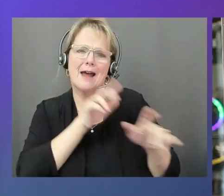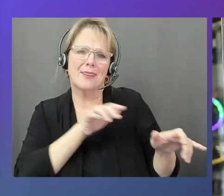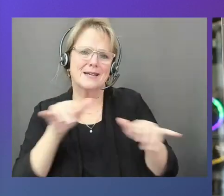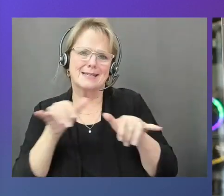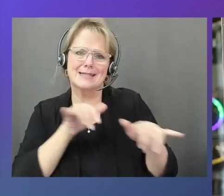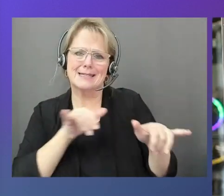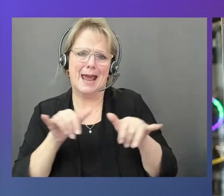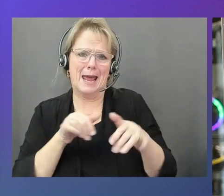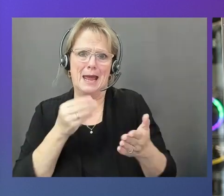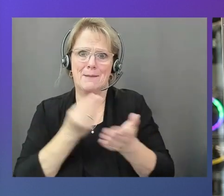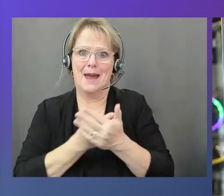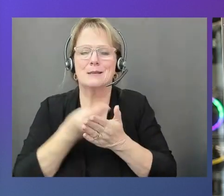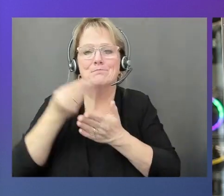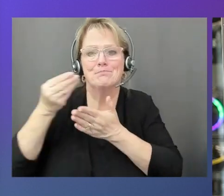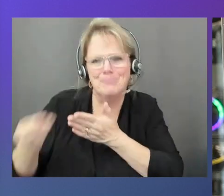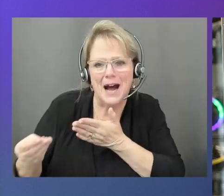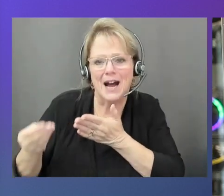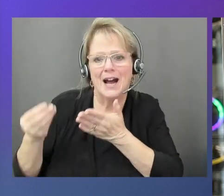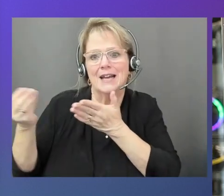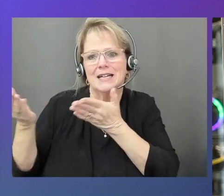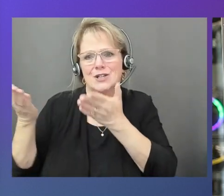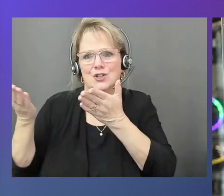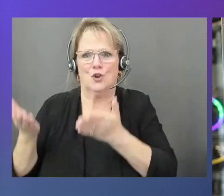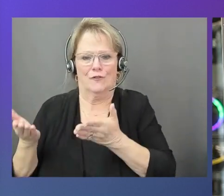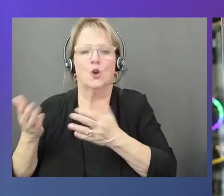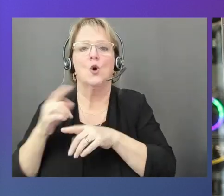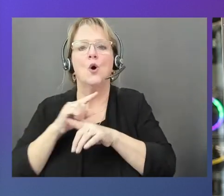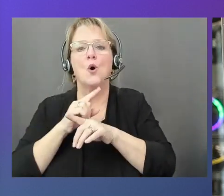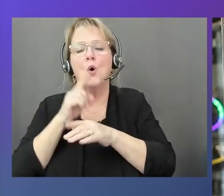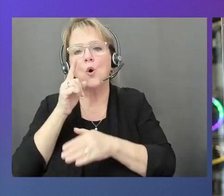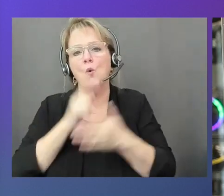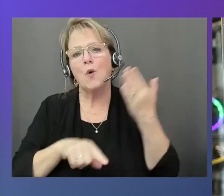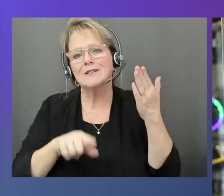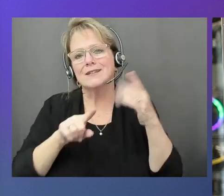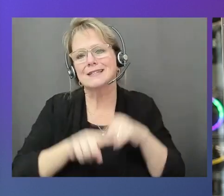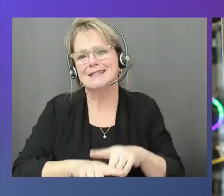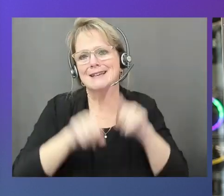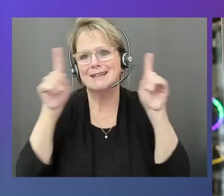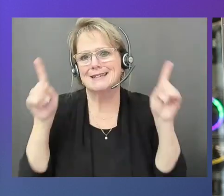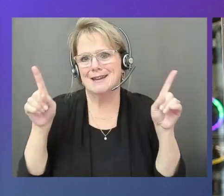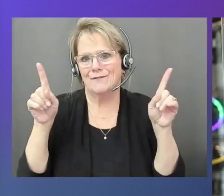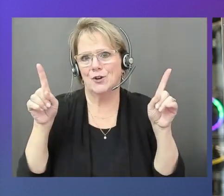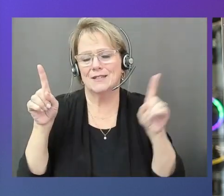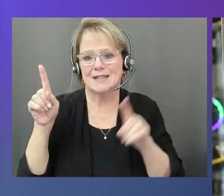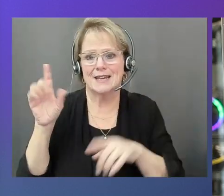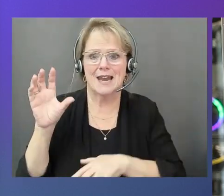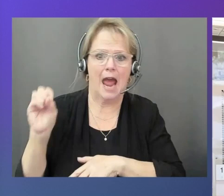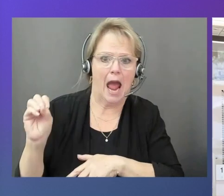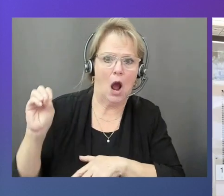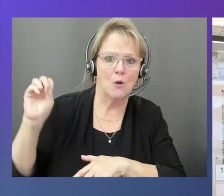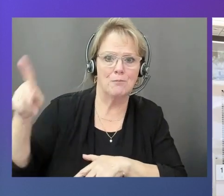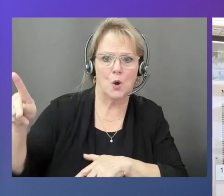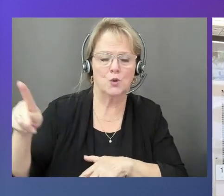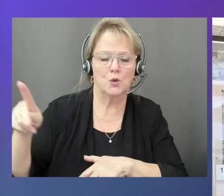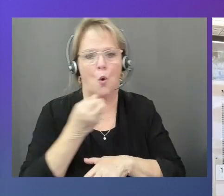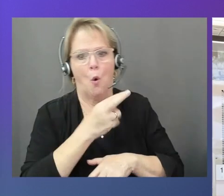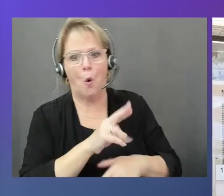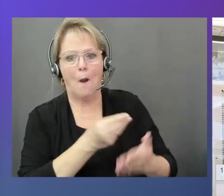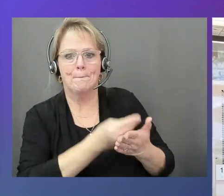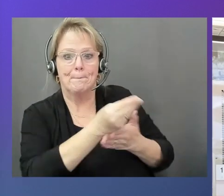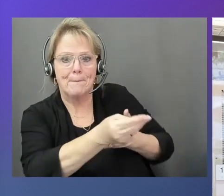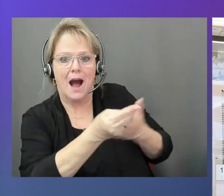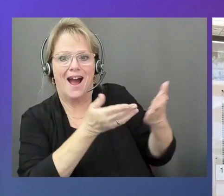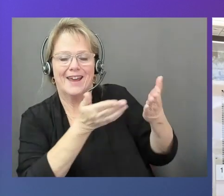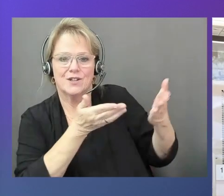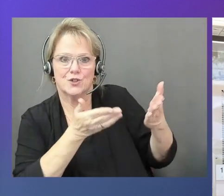server, right? Like what's the main difference between getting an Outpost and just buying servers? So the huge difference is that